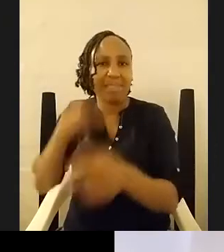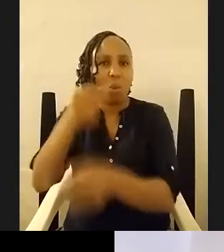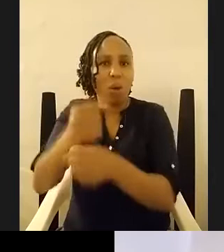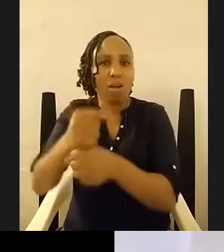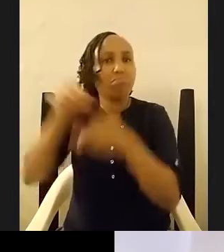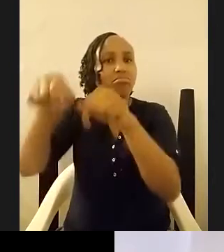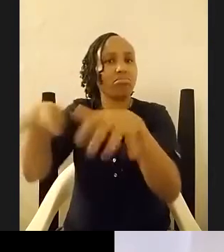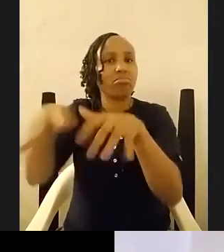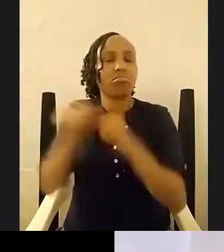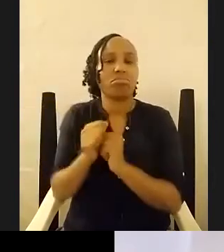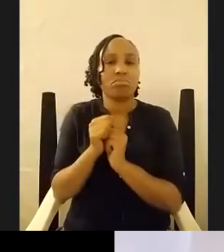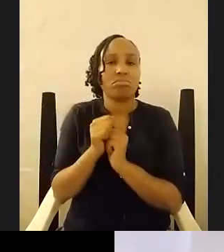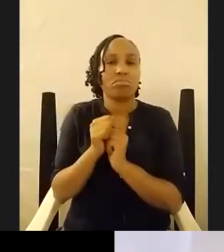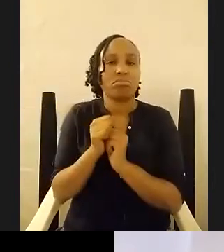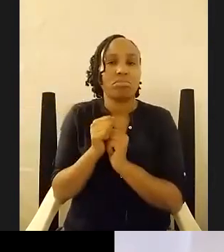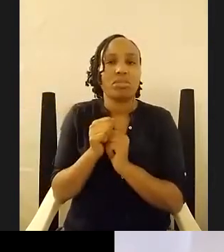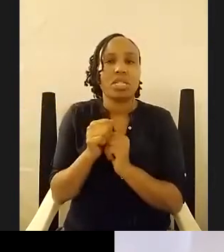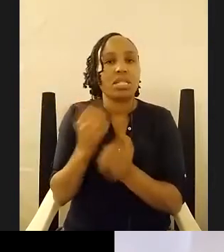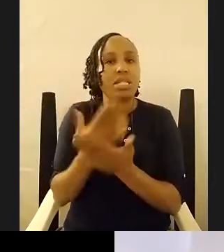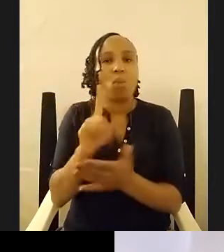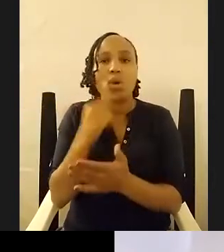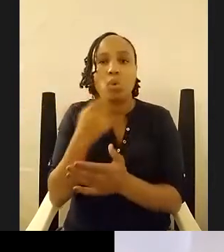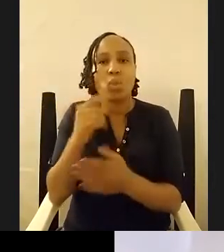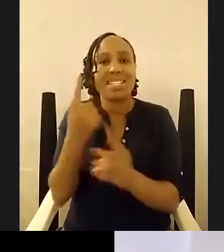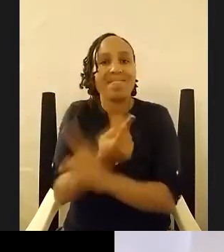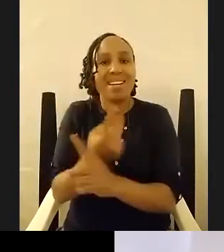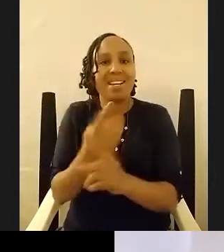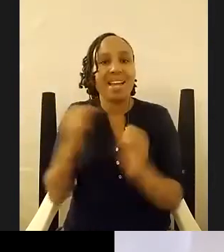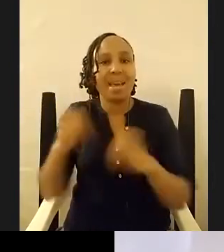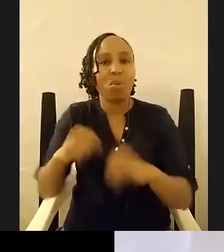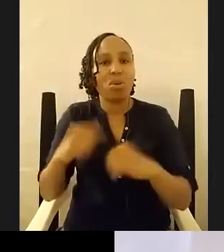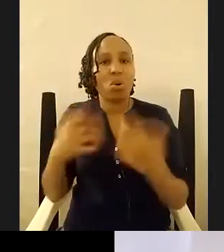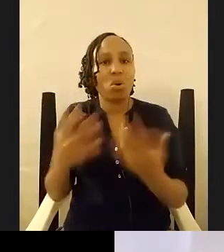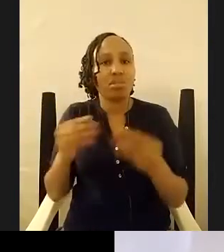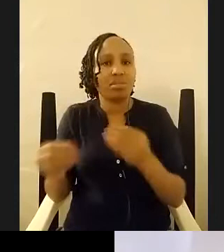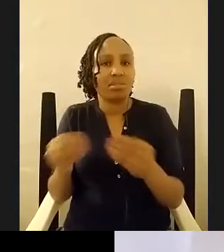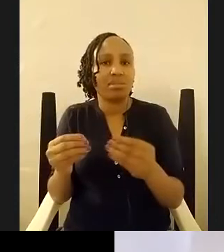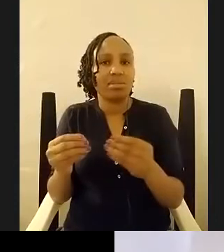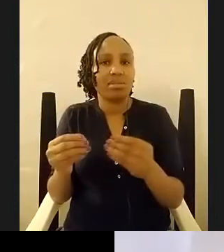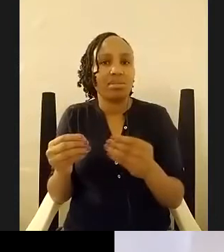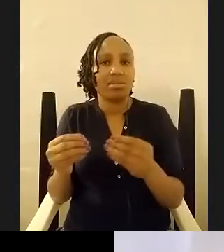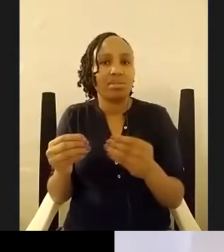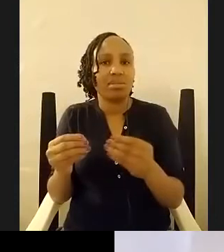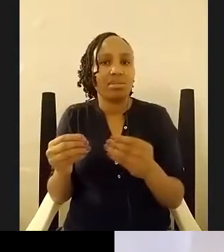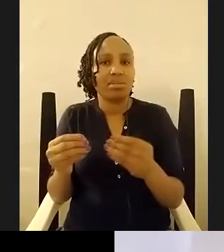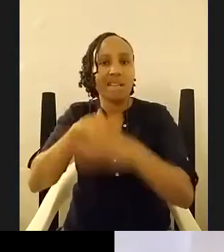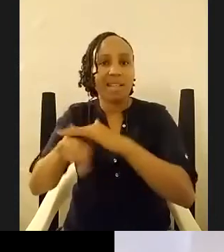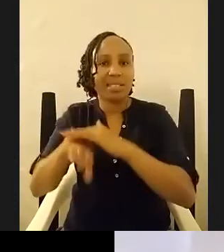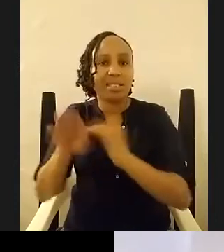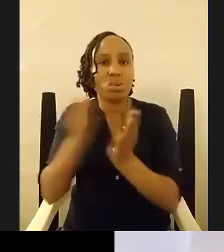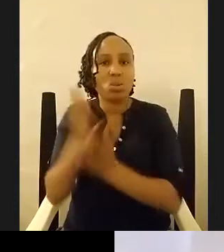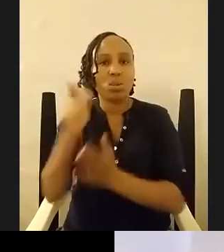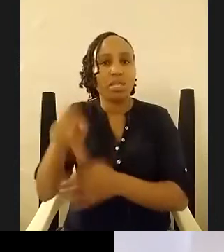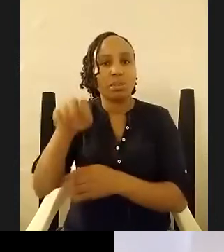differently abled was trying to gain access to people through this portal what kind of rejection will they